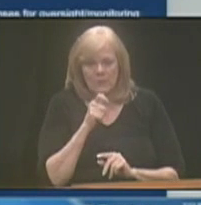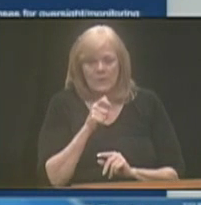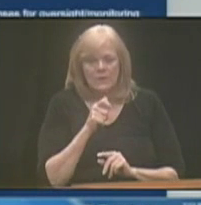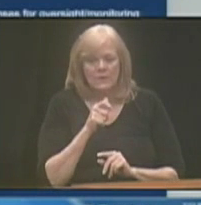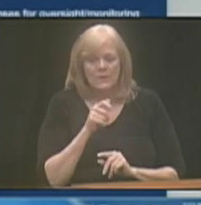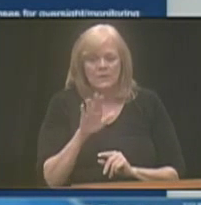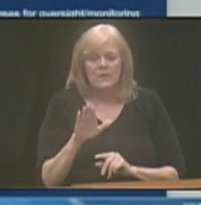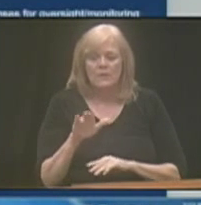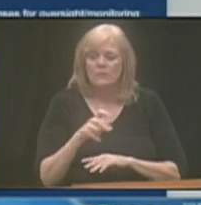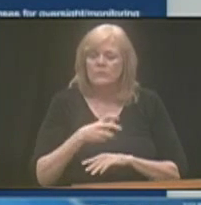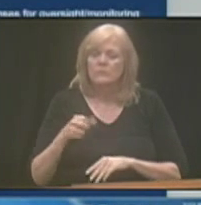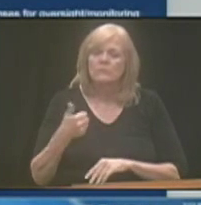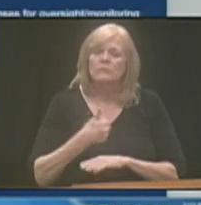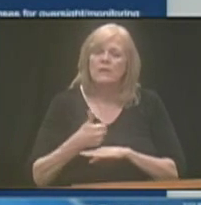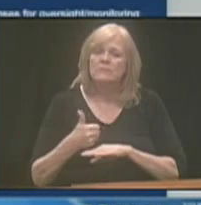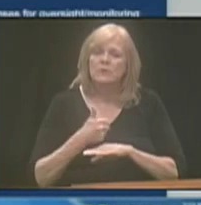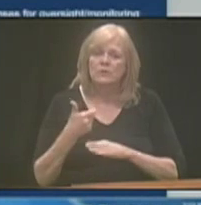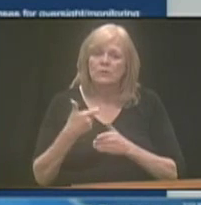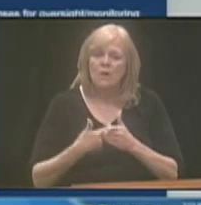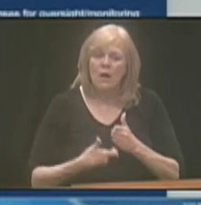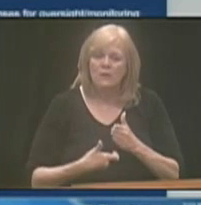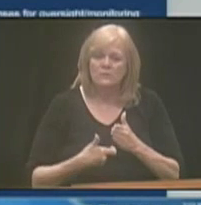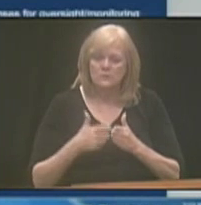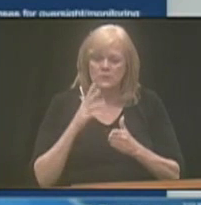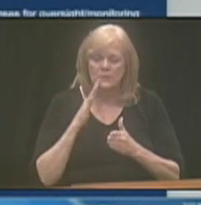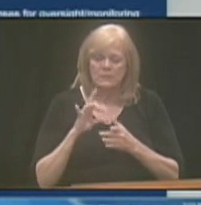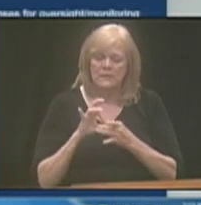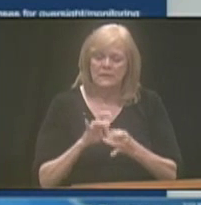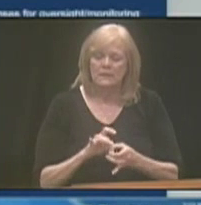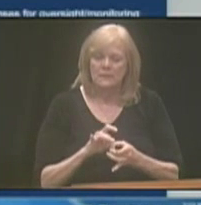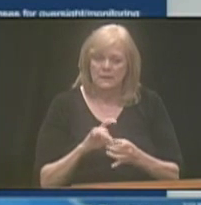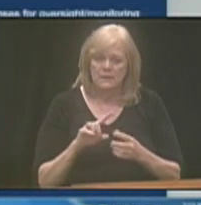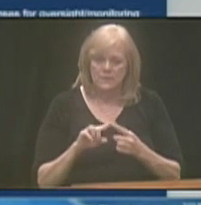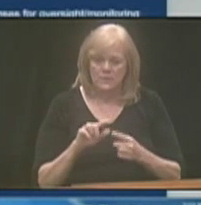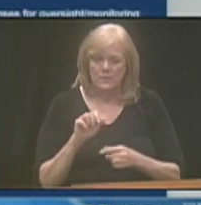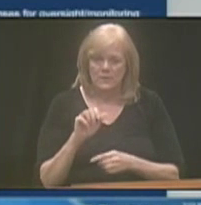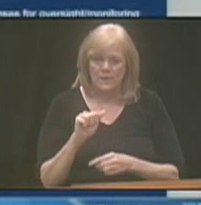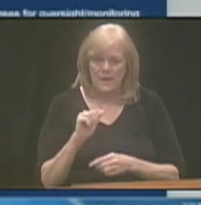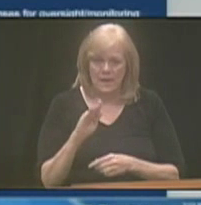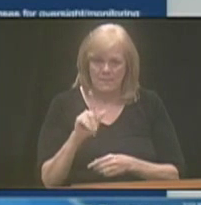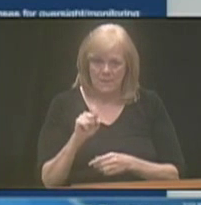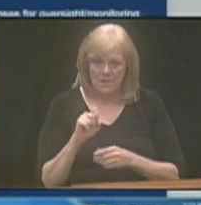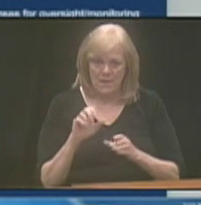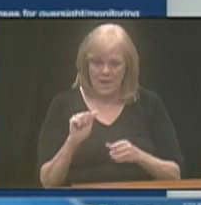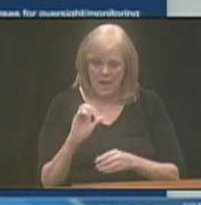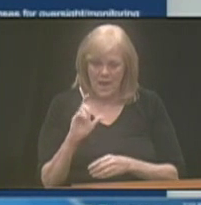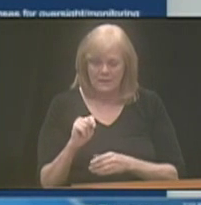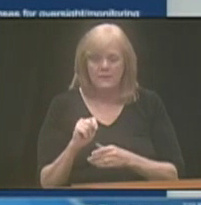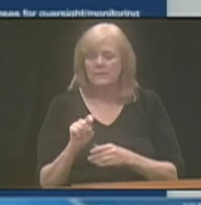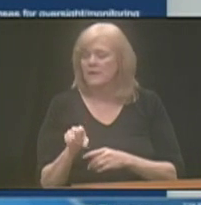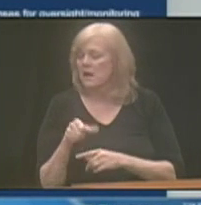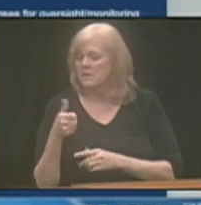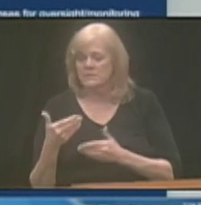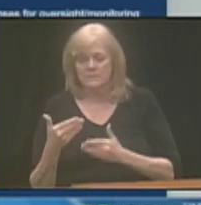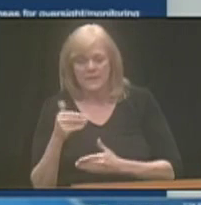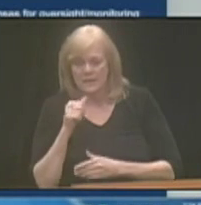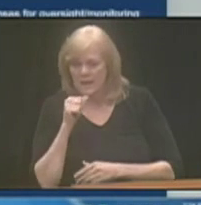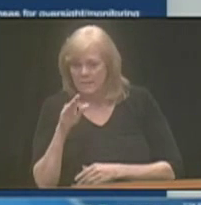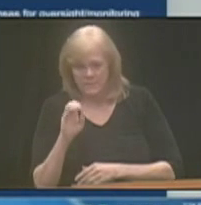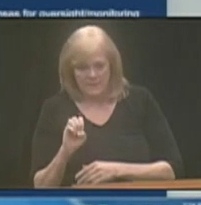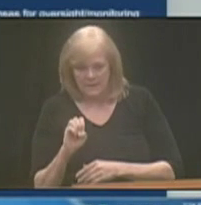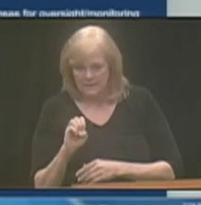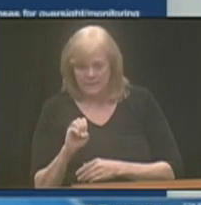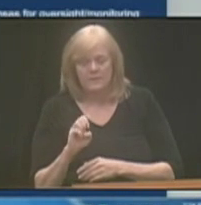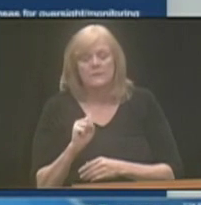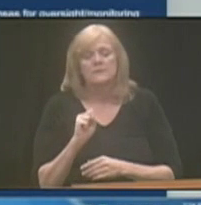transportation costs would very much be tied to an ABLE Act expense. There are others where it may not be the